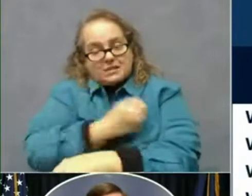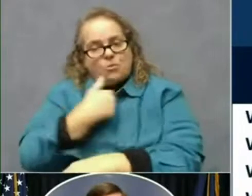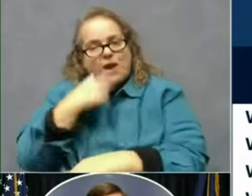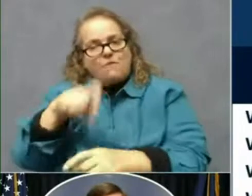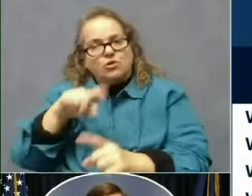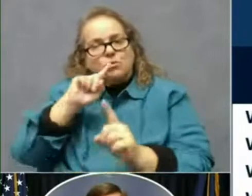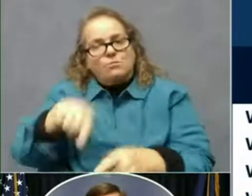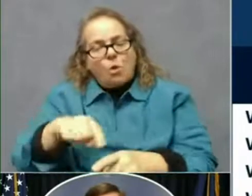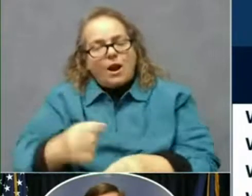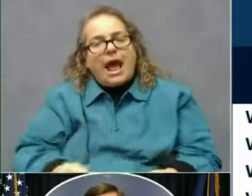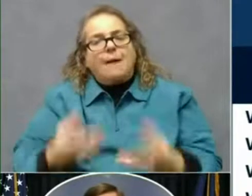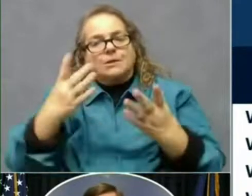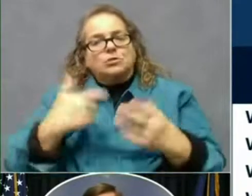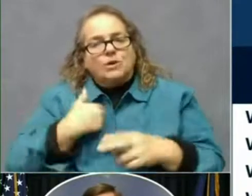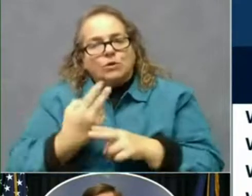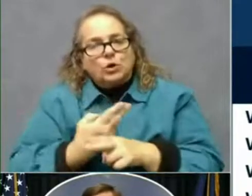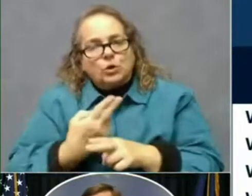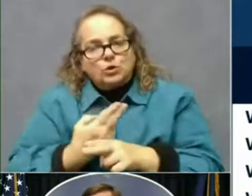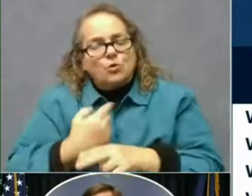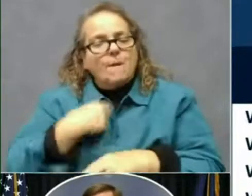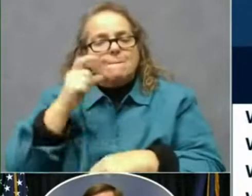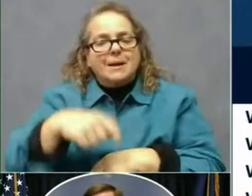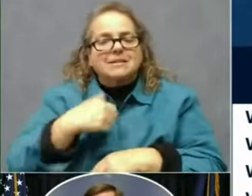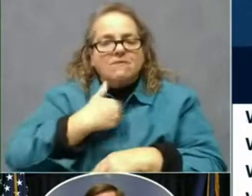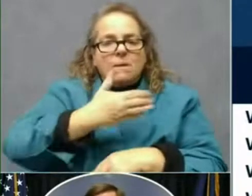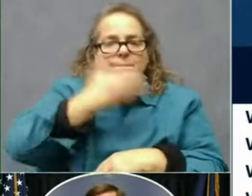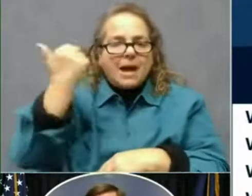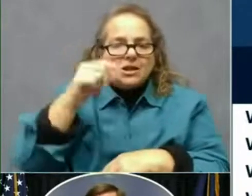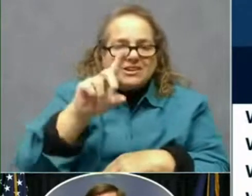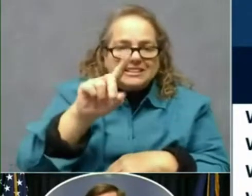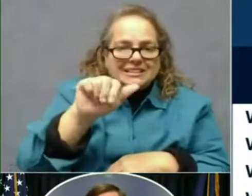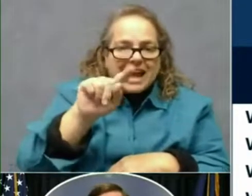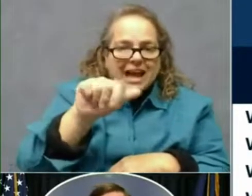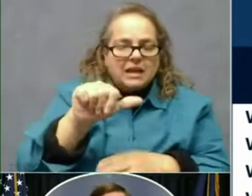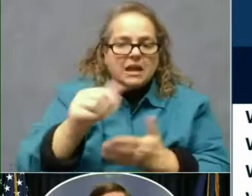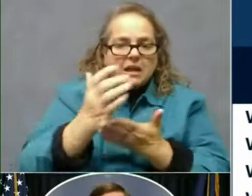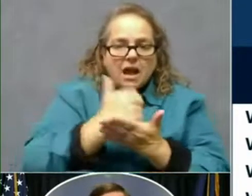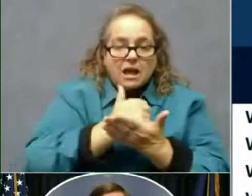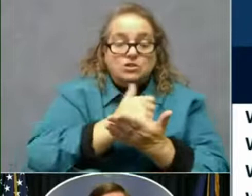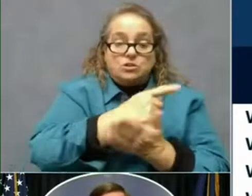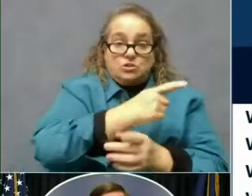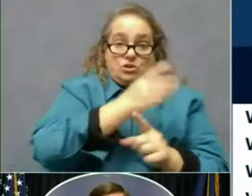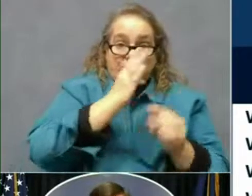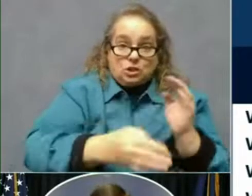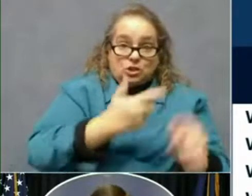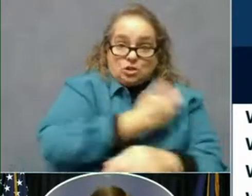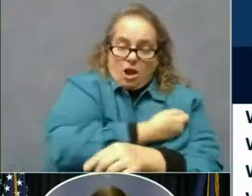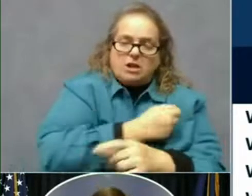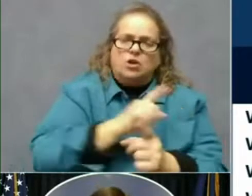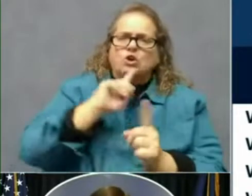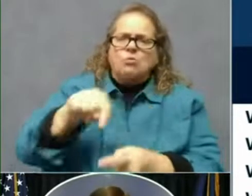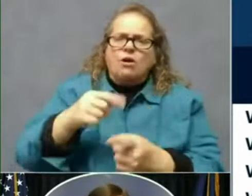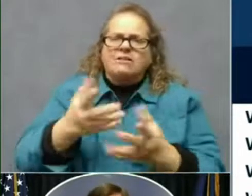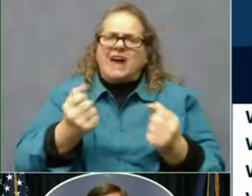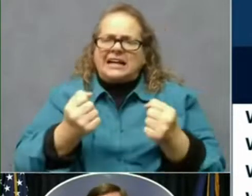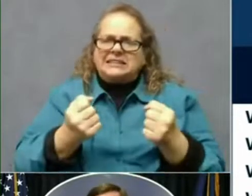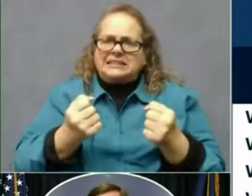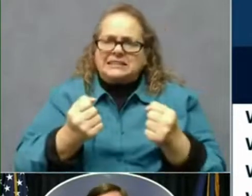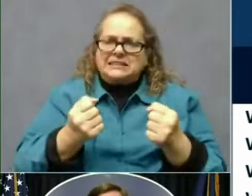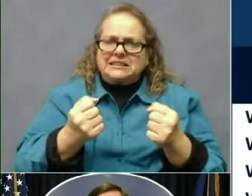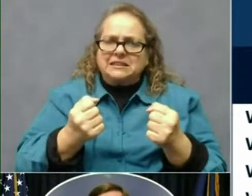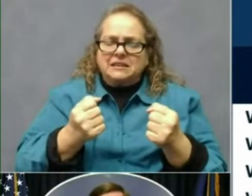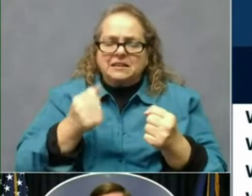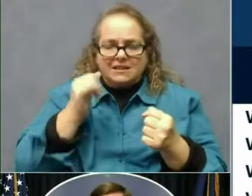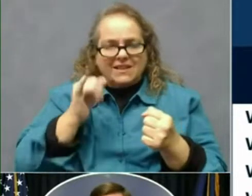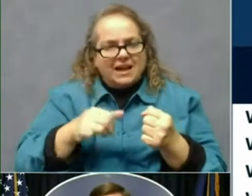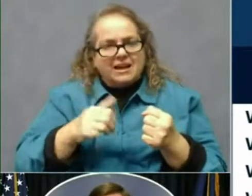better data. And that's from both our long term care program and what's currently the health care worker program. And